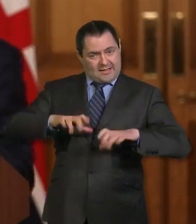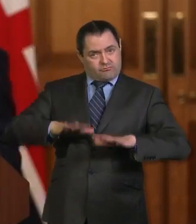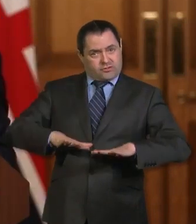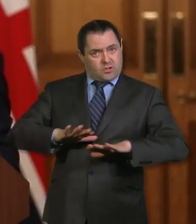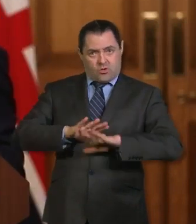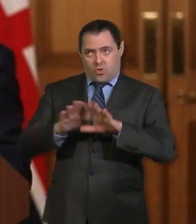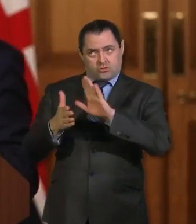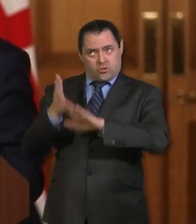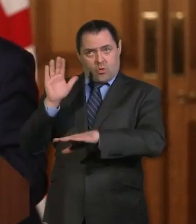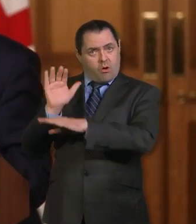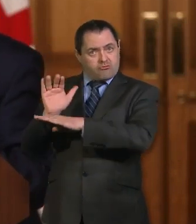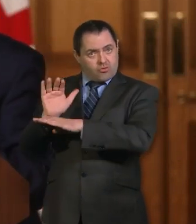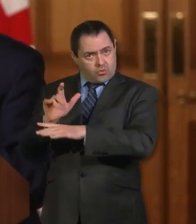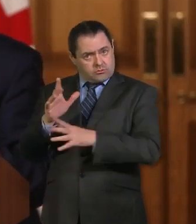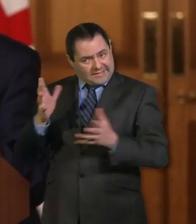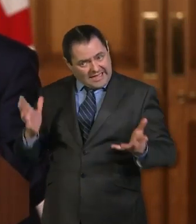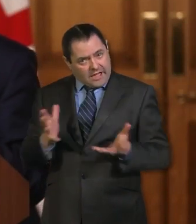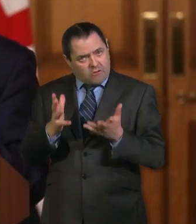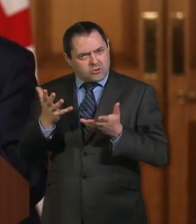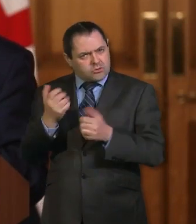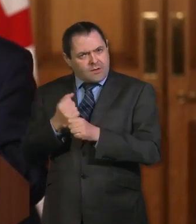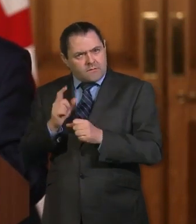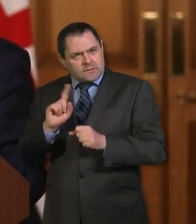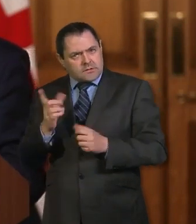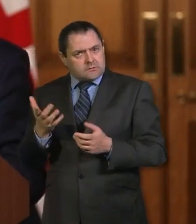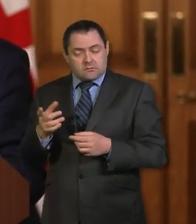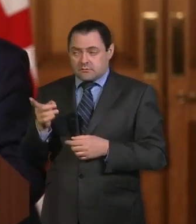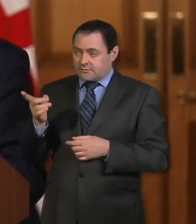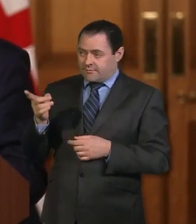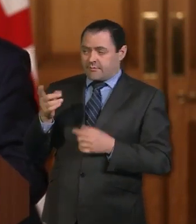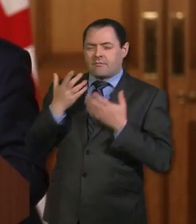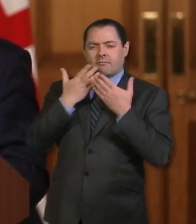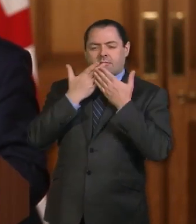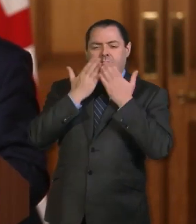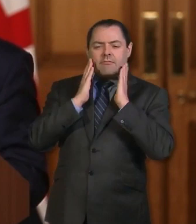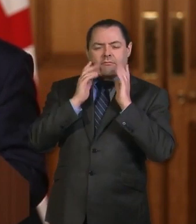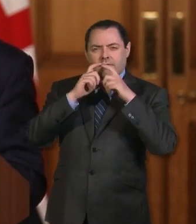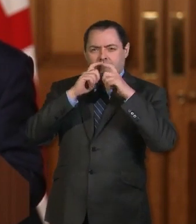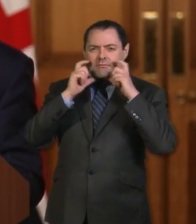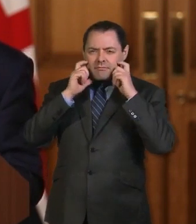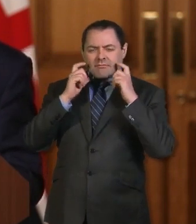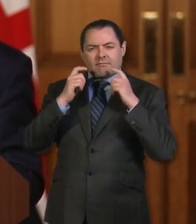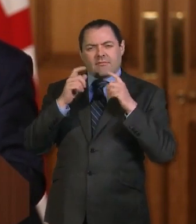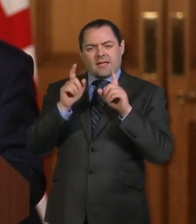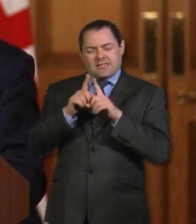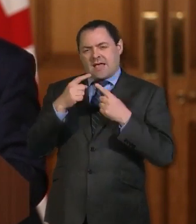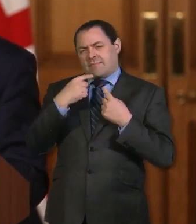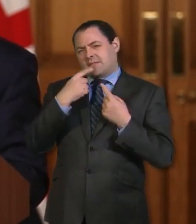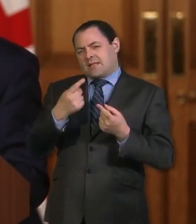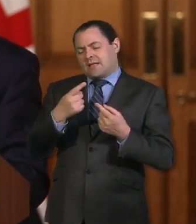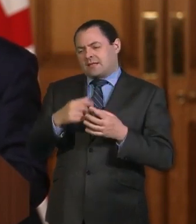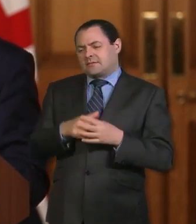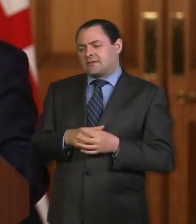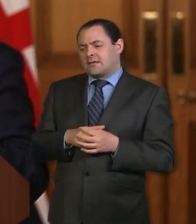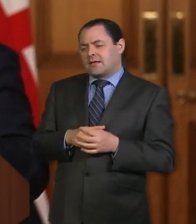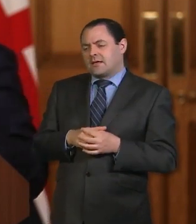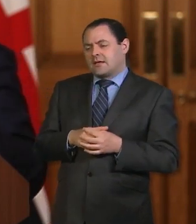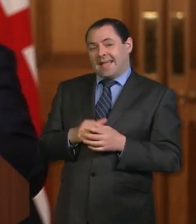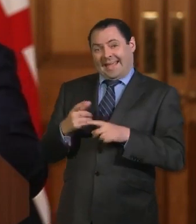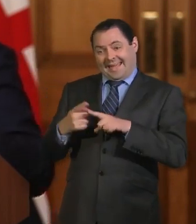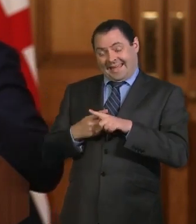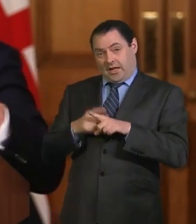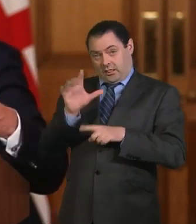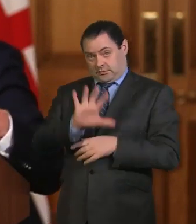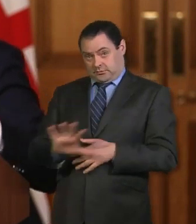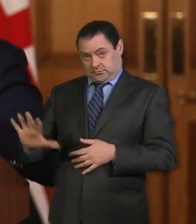On face coverings, as I mentioned in my comments, Dominic, it's an England measure. We're speaking to the